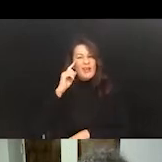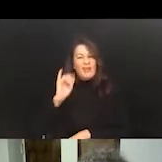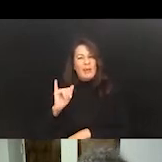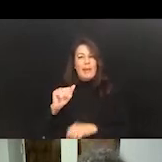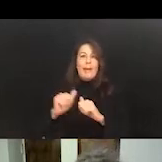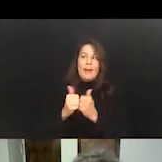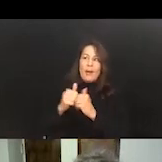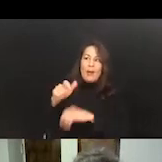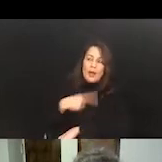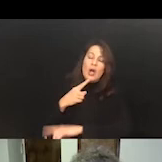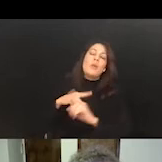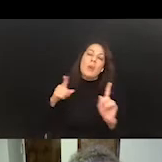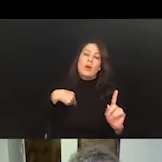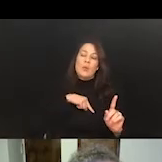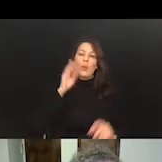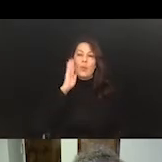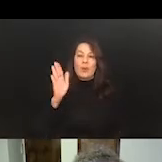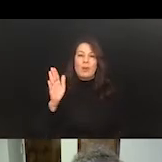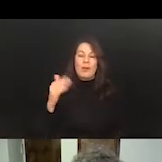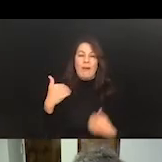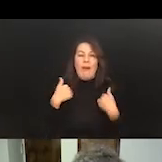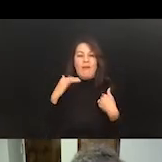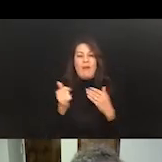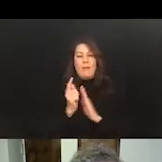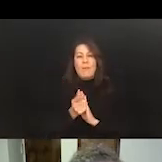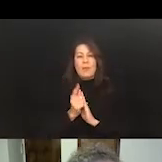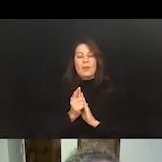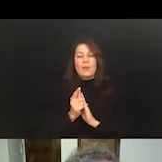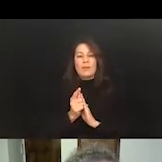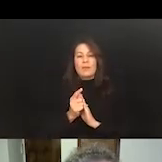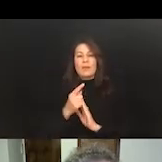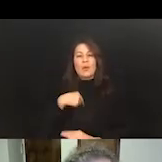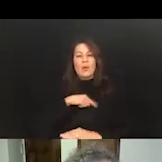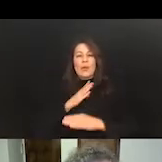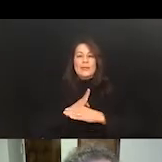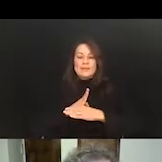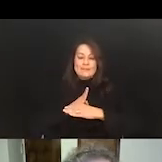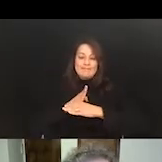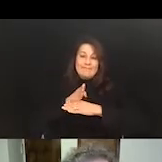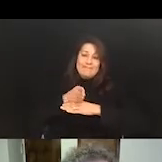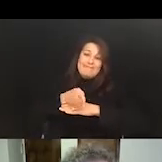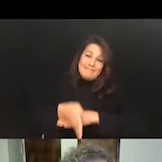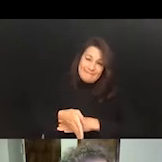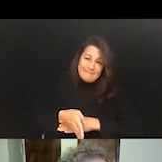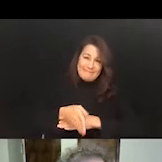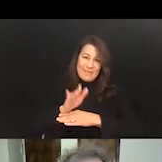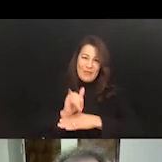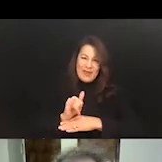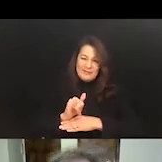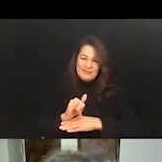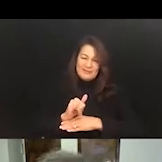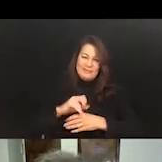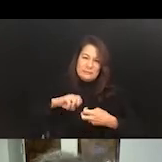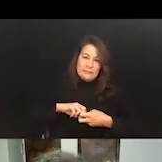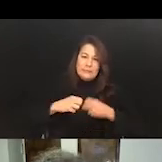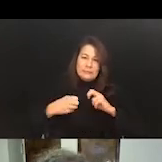But, but we will have that moment where we cross that, the sort of cross the Rubicon, you know, and say,